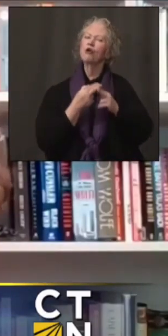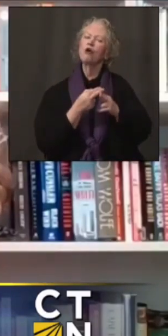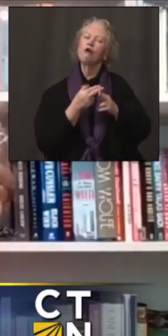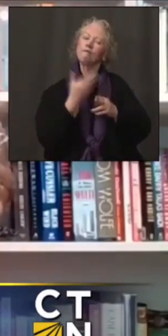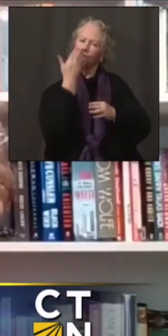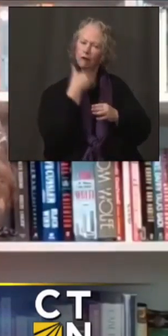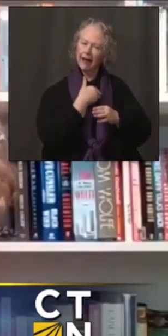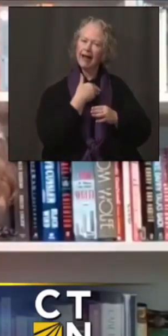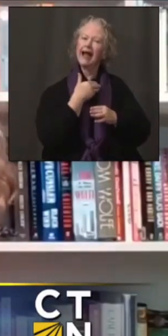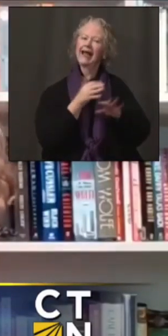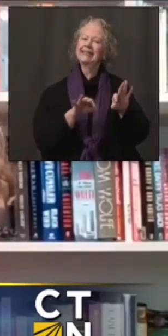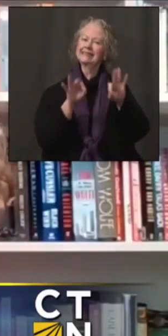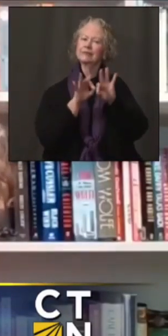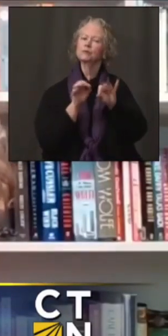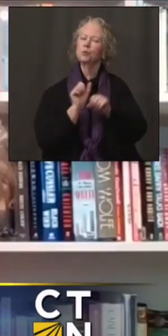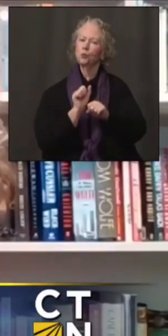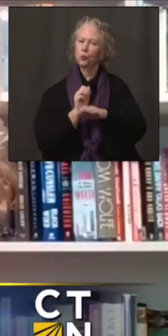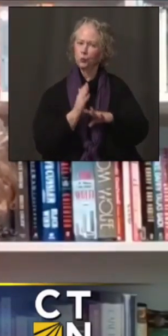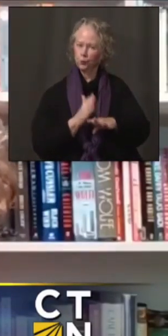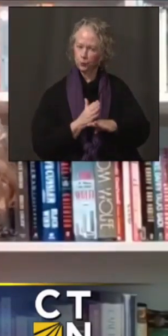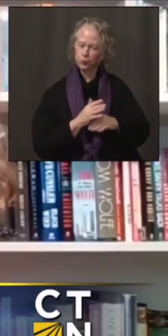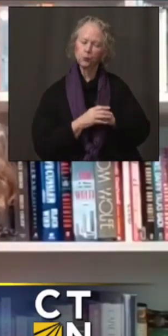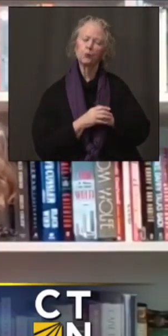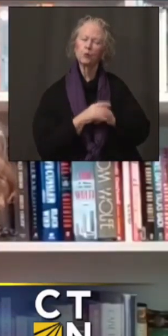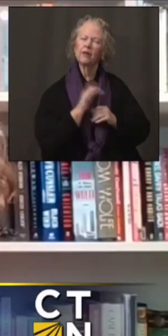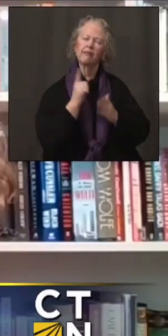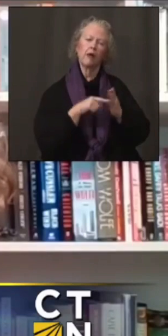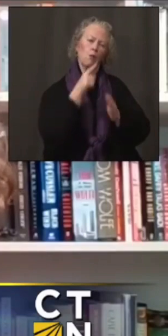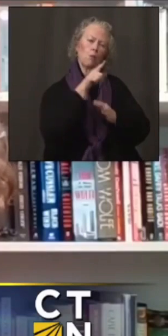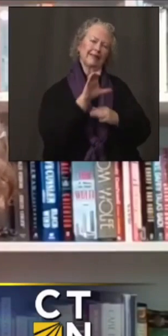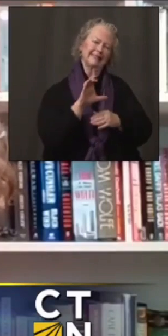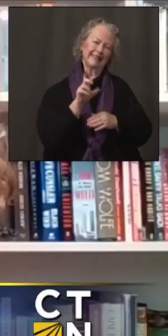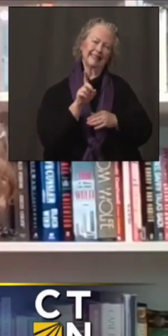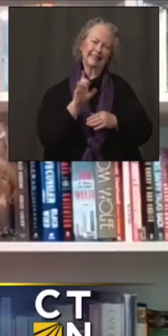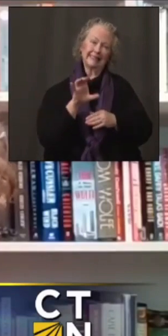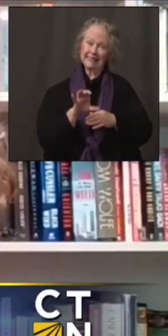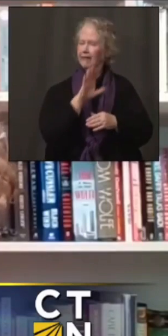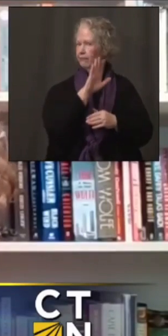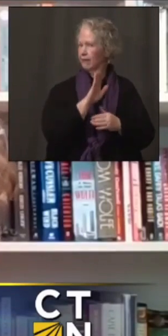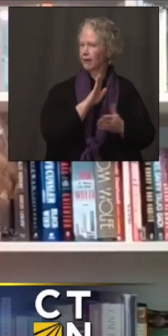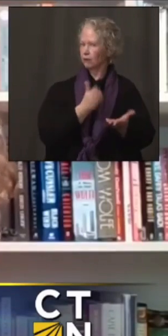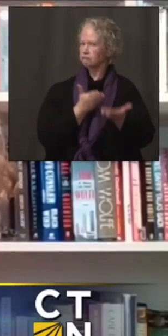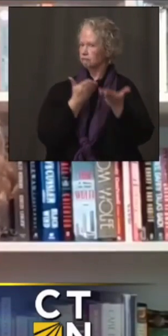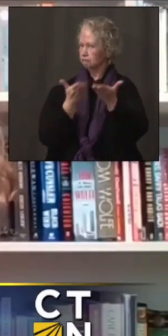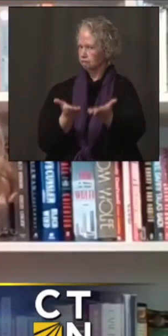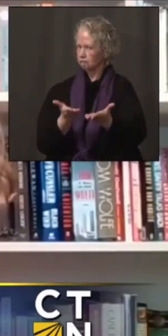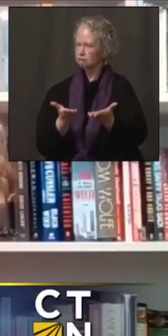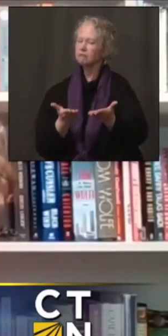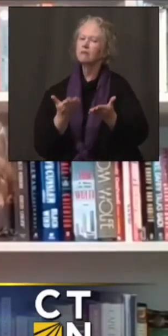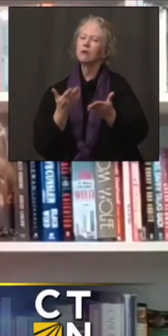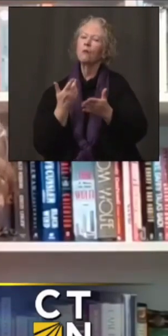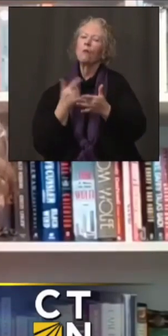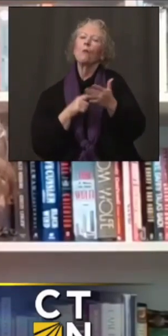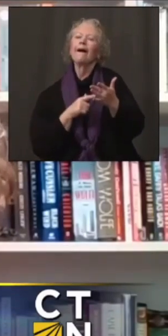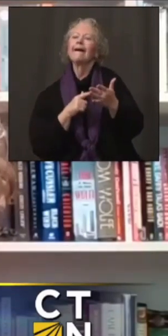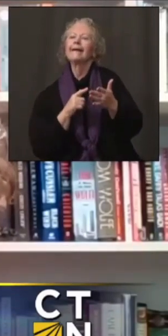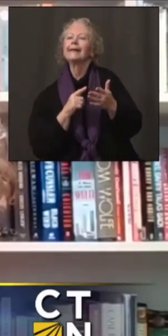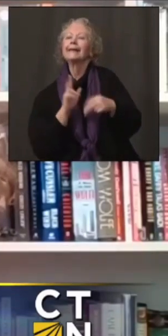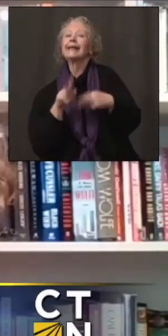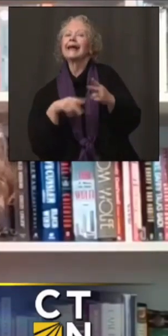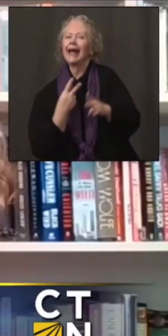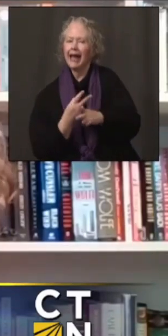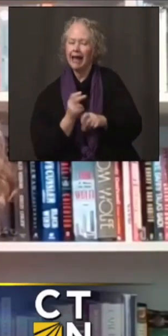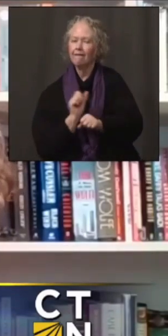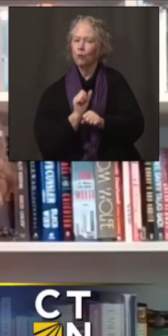is the list that the CDC provided of the types of workers that fall into that category.